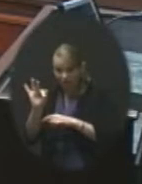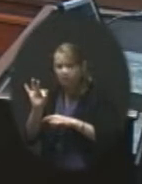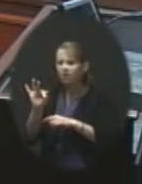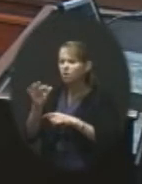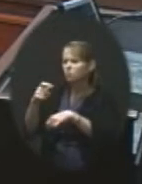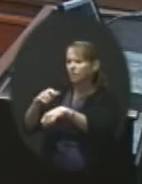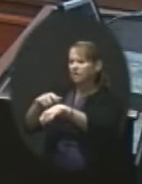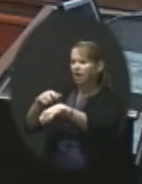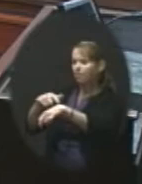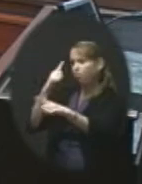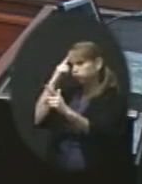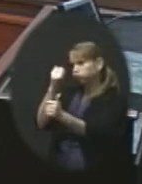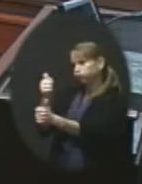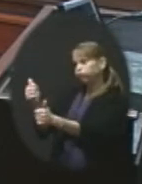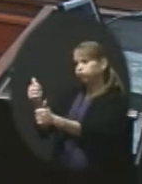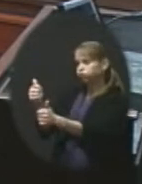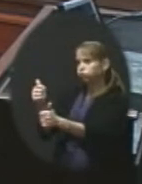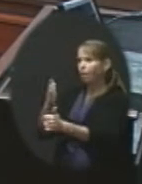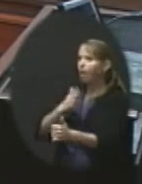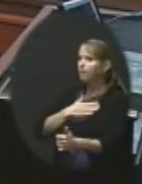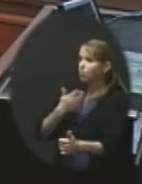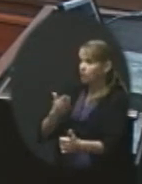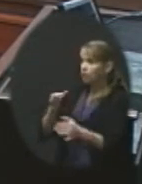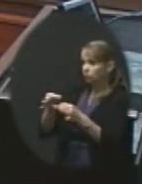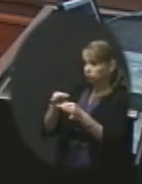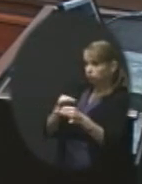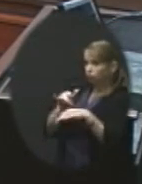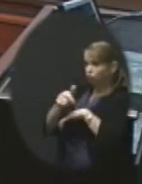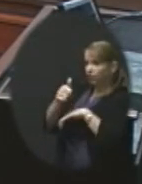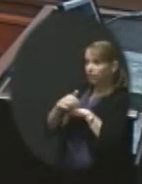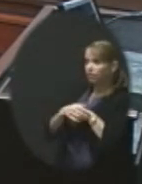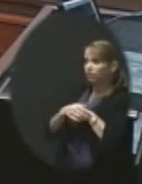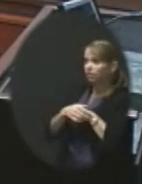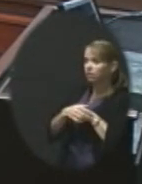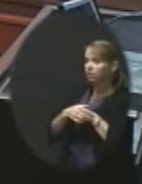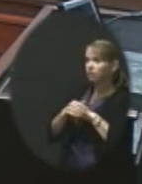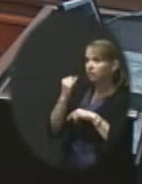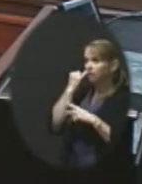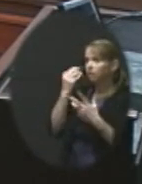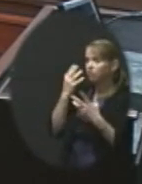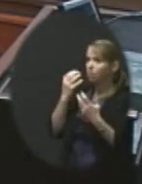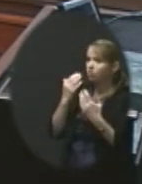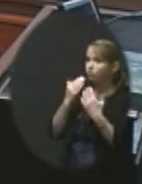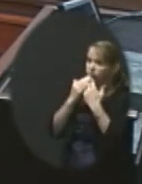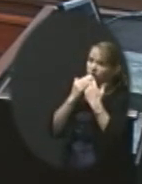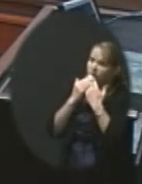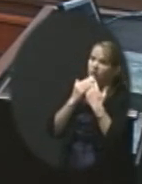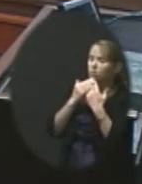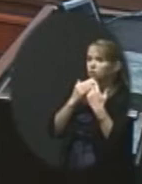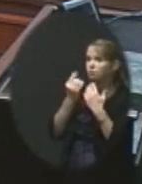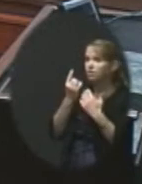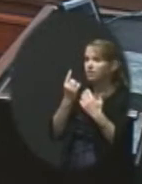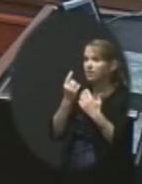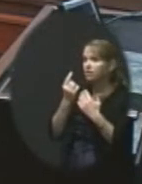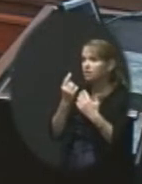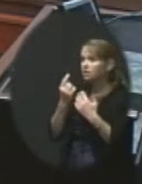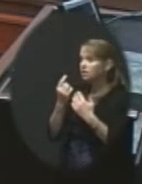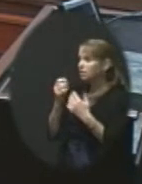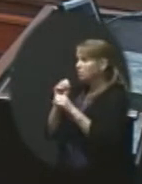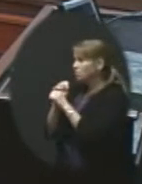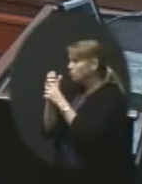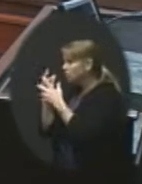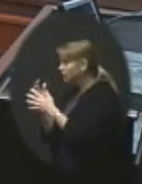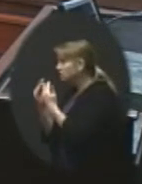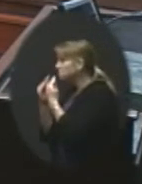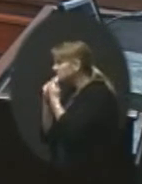Well, that would be up to you, and I'd be willing to make that even early if you wanted to have a sandwich or something as soon as you got off work, and we could